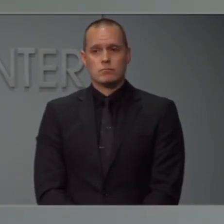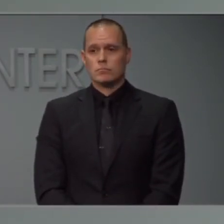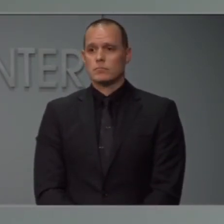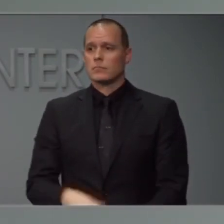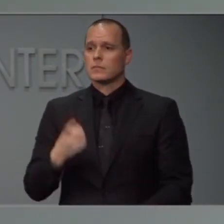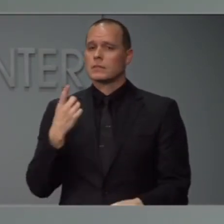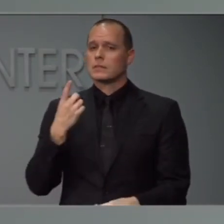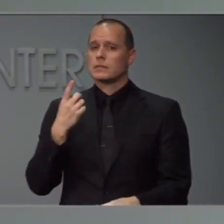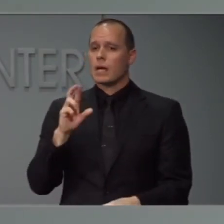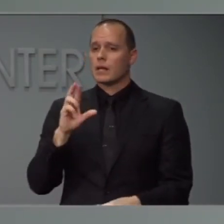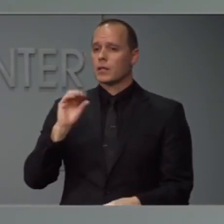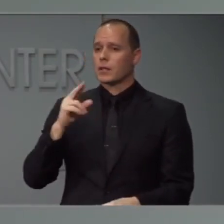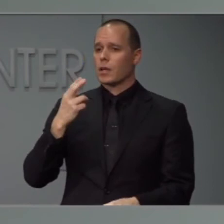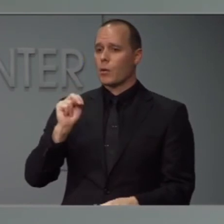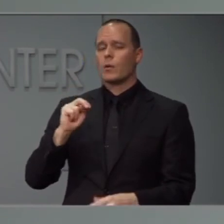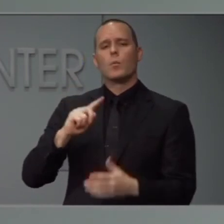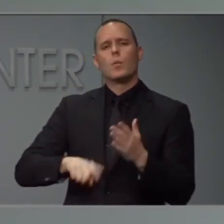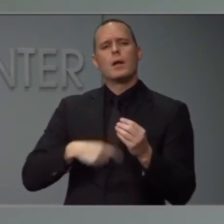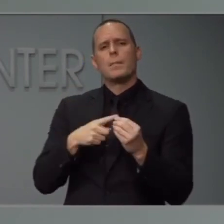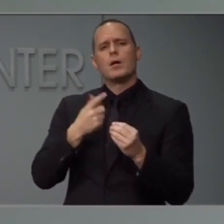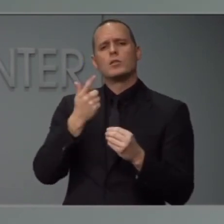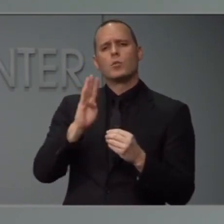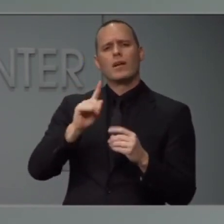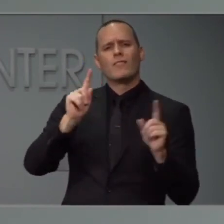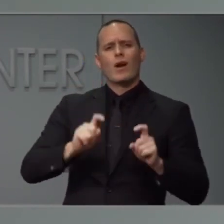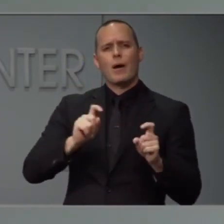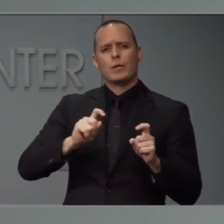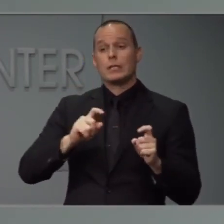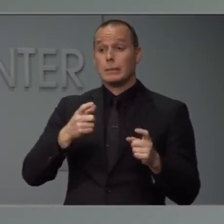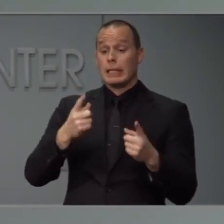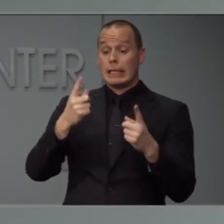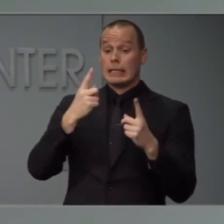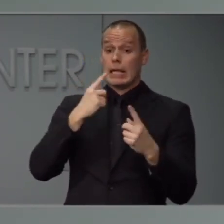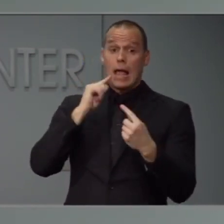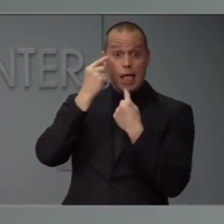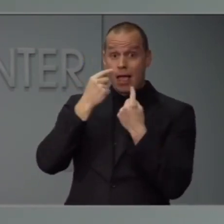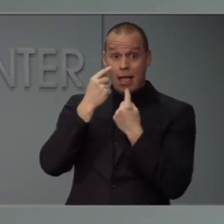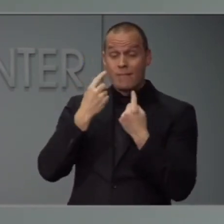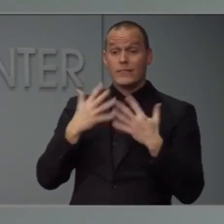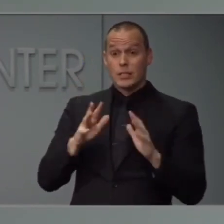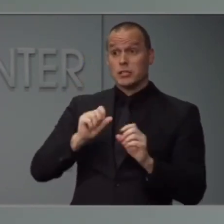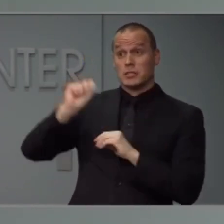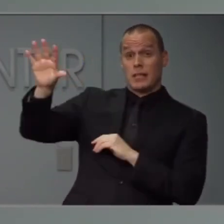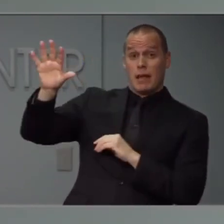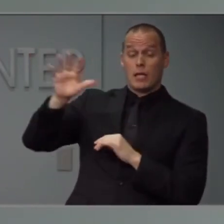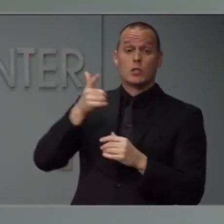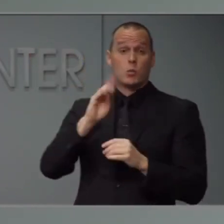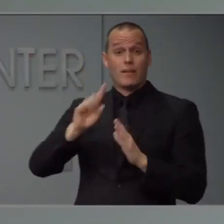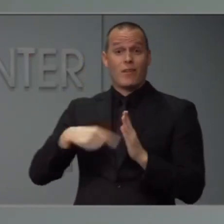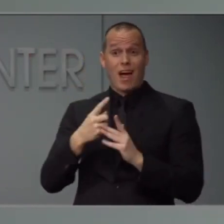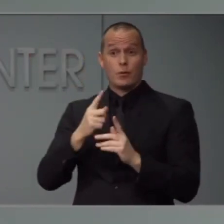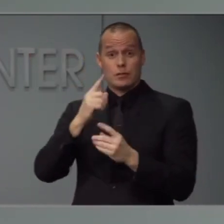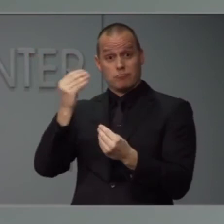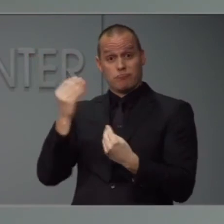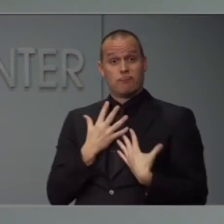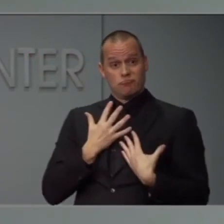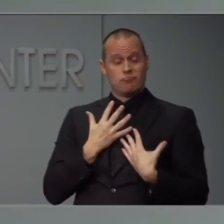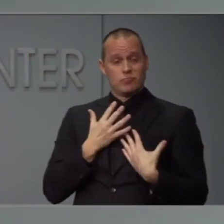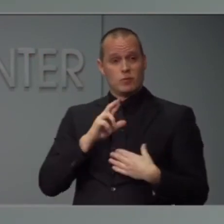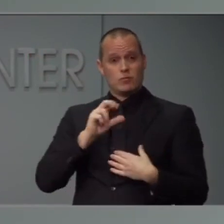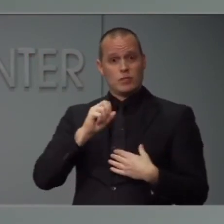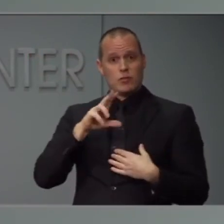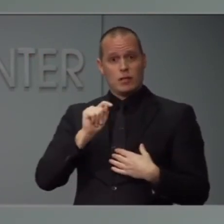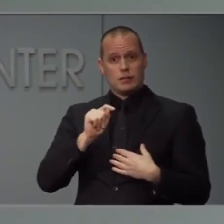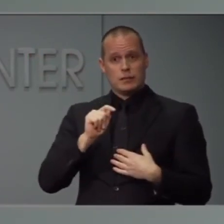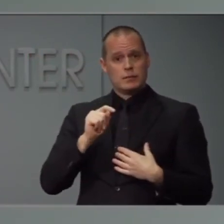Dr. Cohen, what about a 24-hour test that we've been hearing about? Where does that stand? Yes, there's been a lot of new discussion about